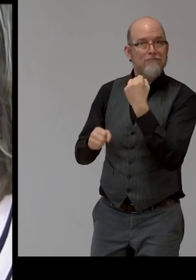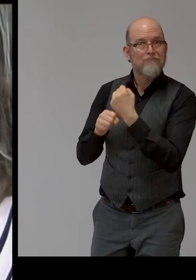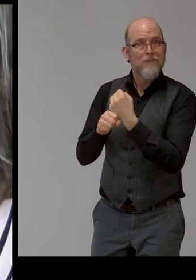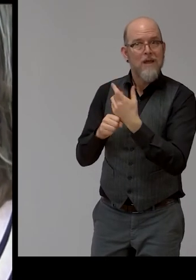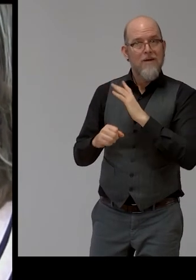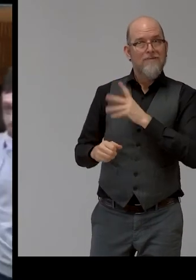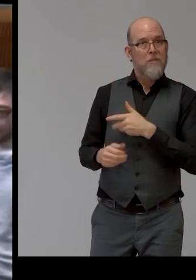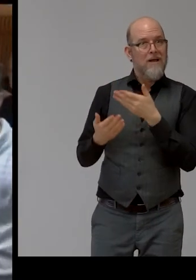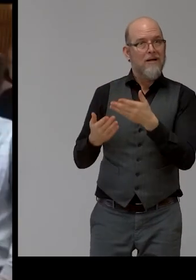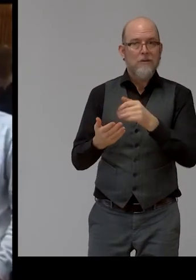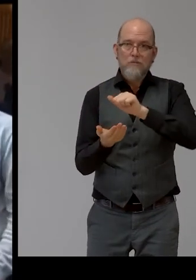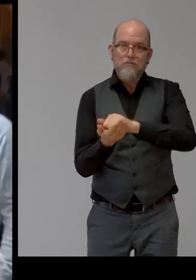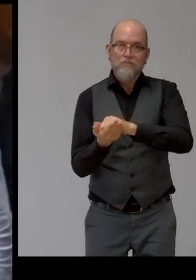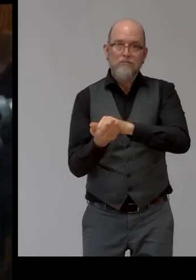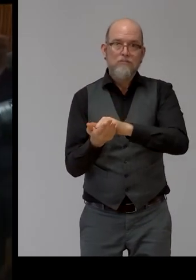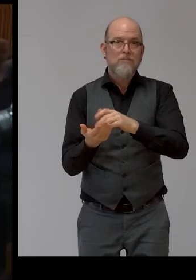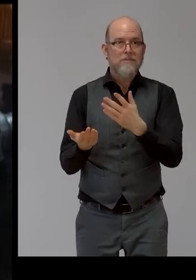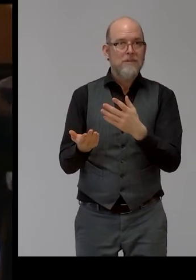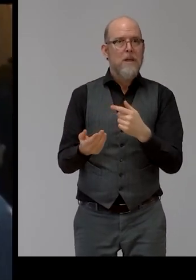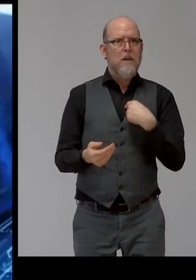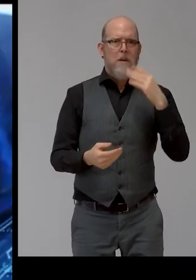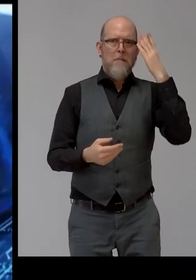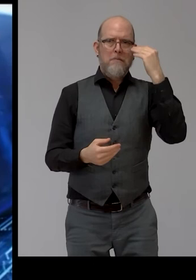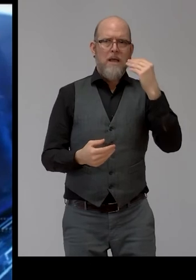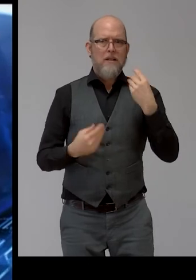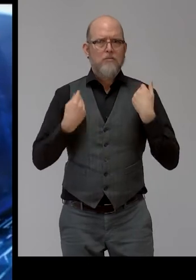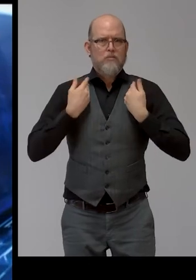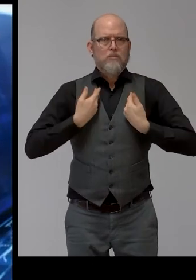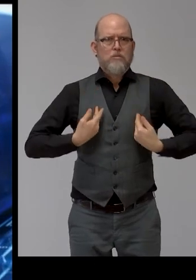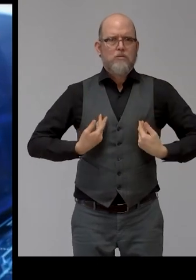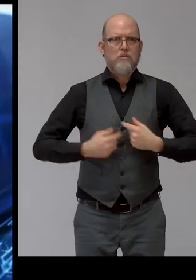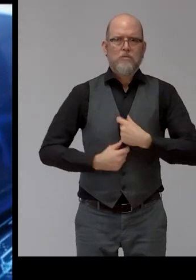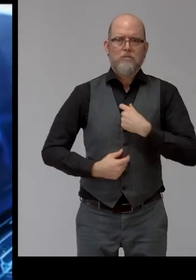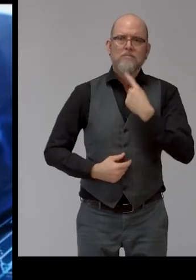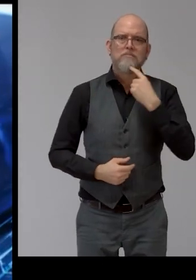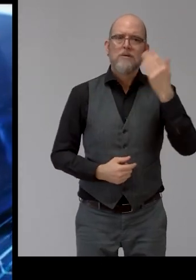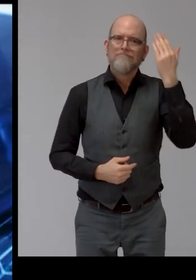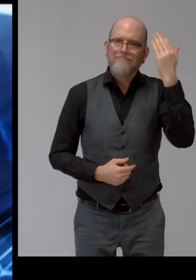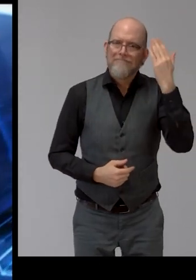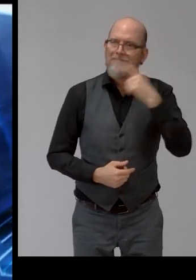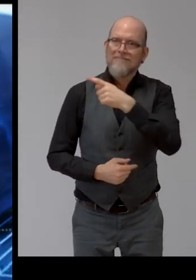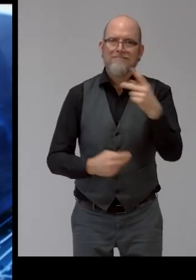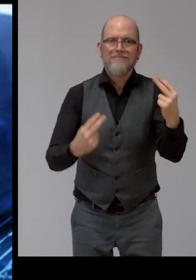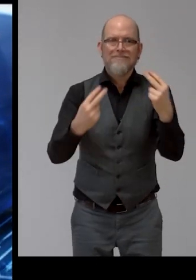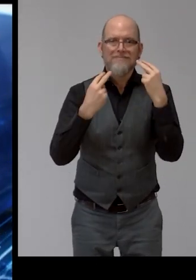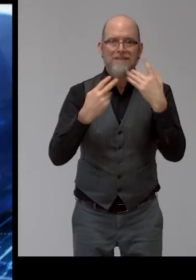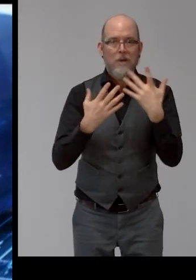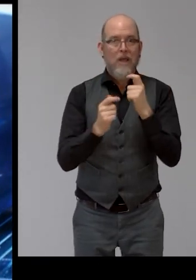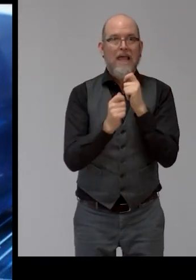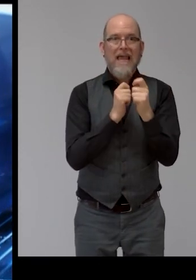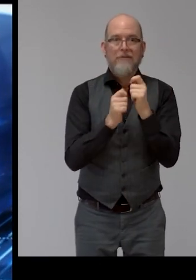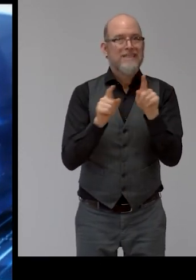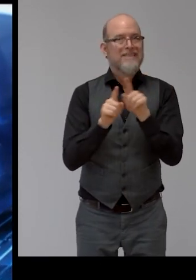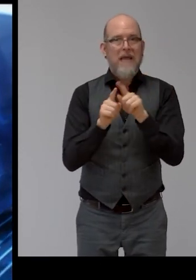A man in a suit greets visitors and is then seen in an interview. He too speaks Russian.